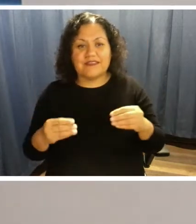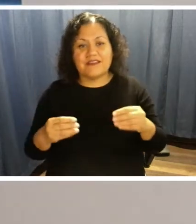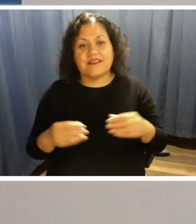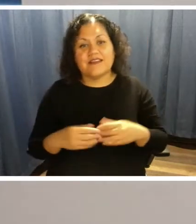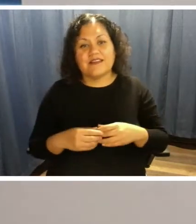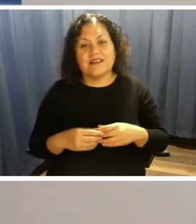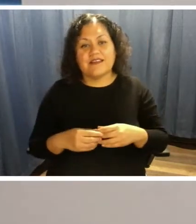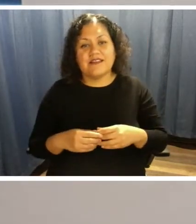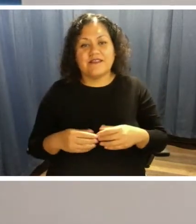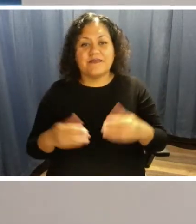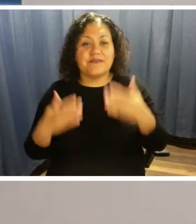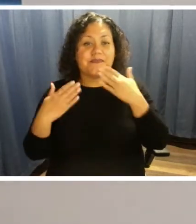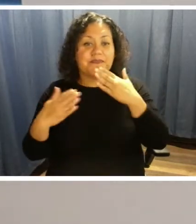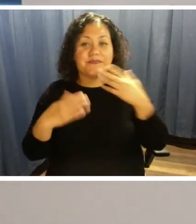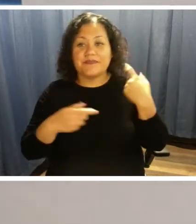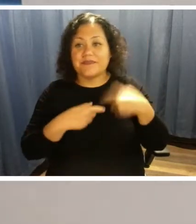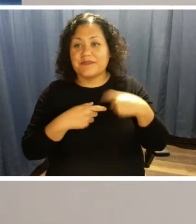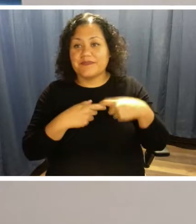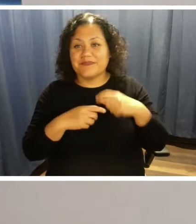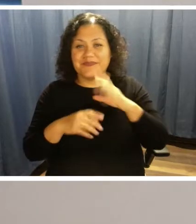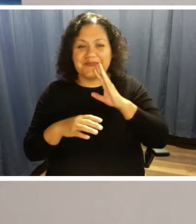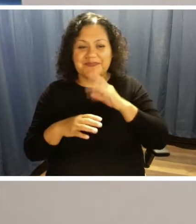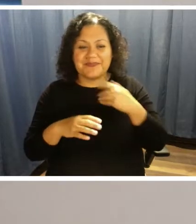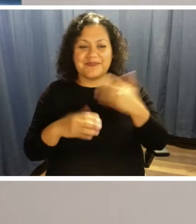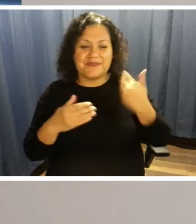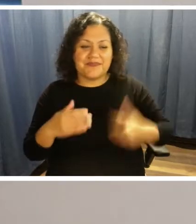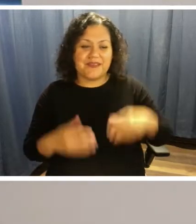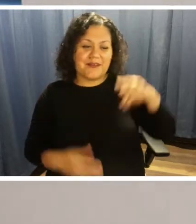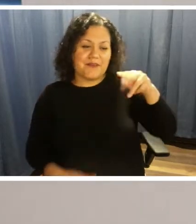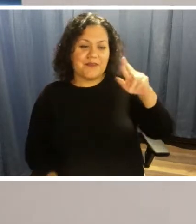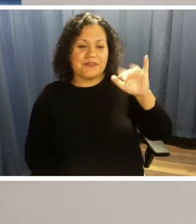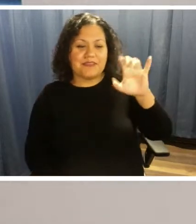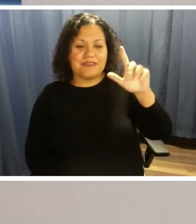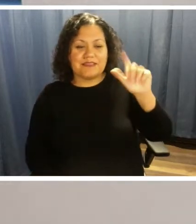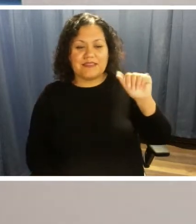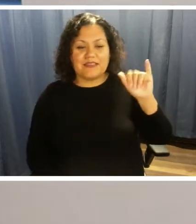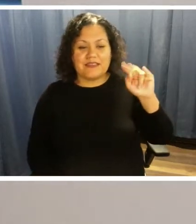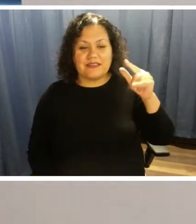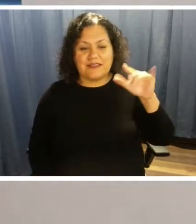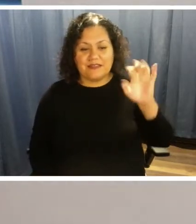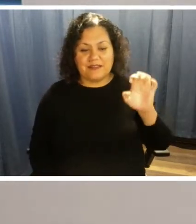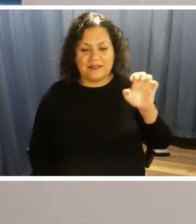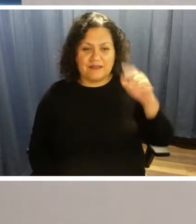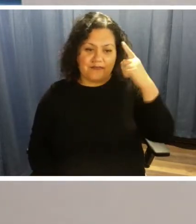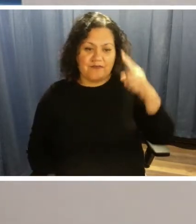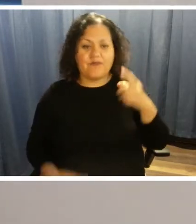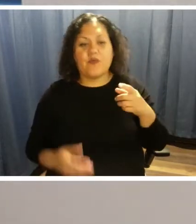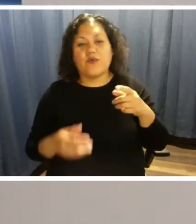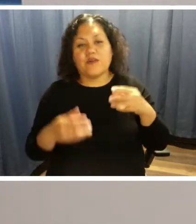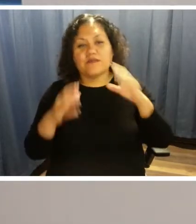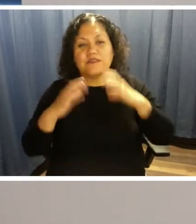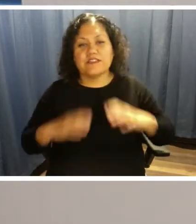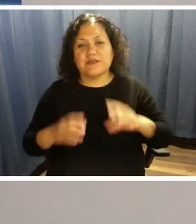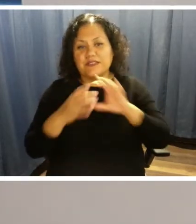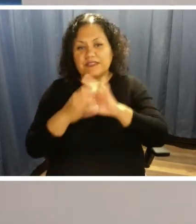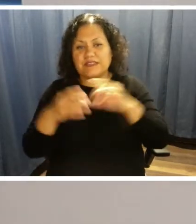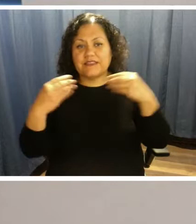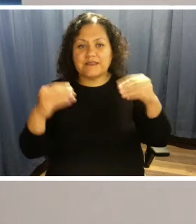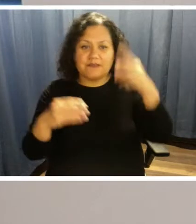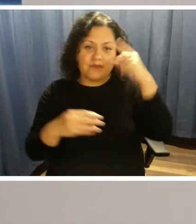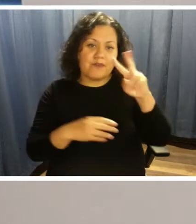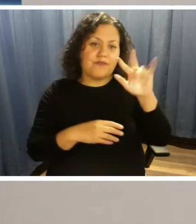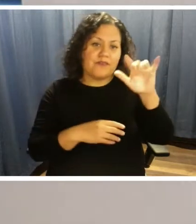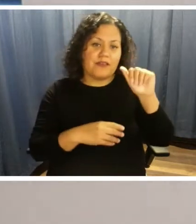bienvenidos. Soy Priscilla Engle, la Vice Presidenta de Servicio a Cliente y Ventas de Via Metropolitan